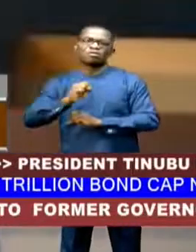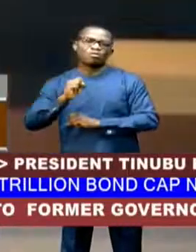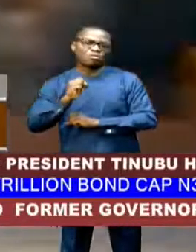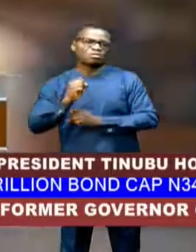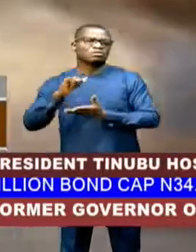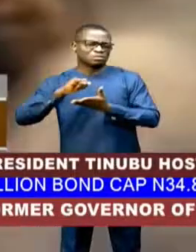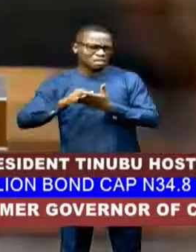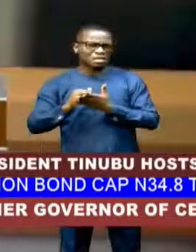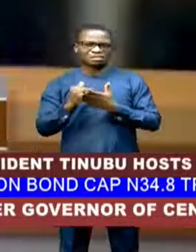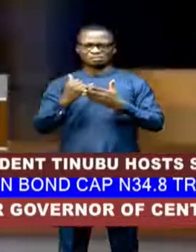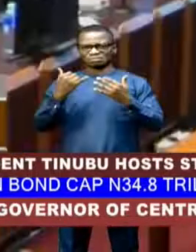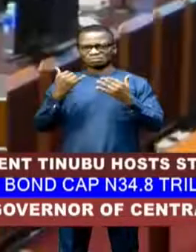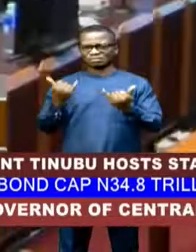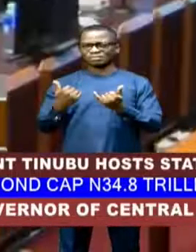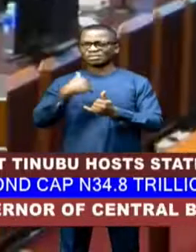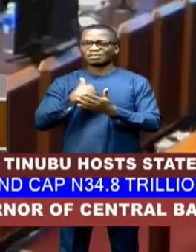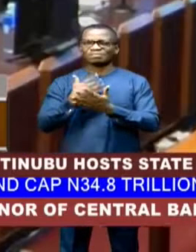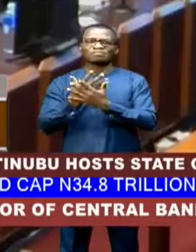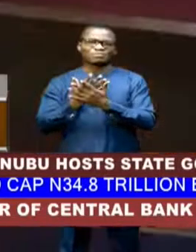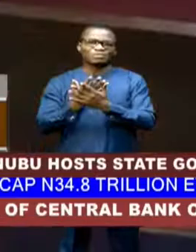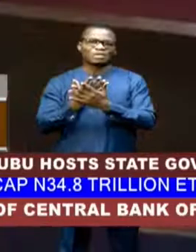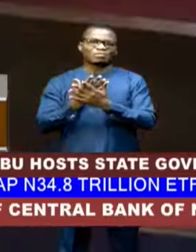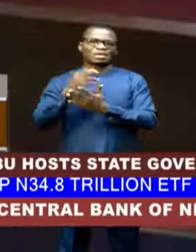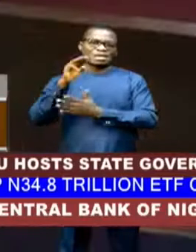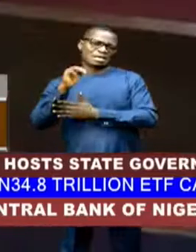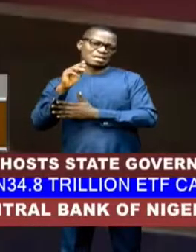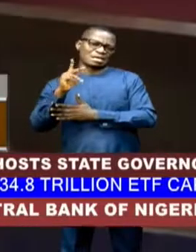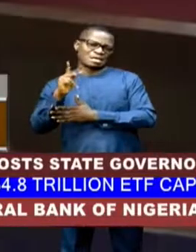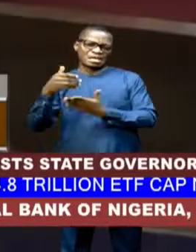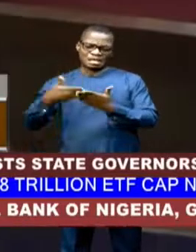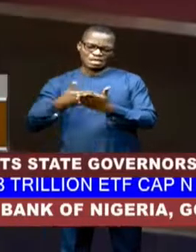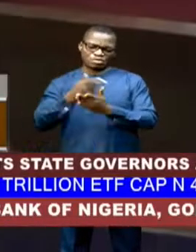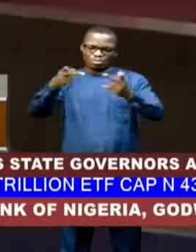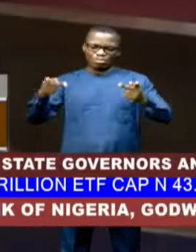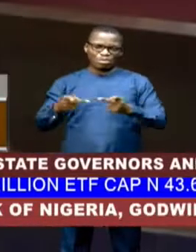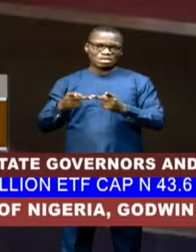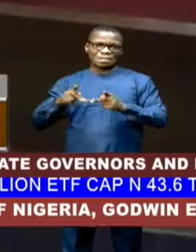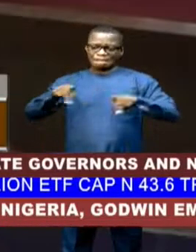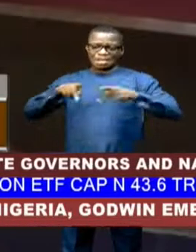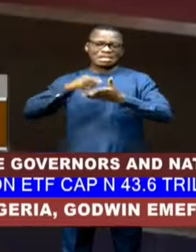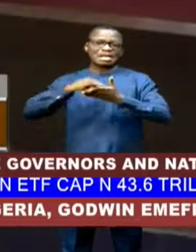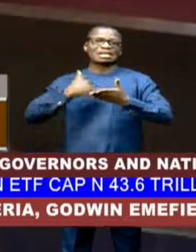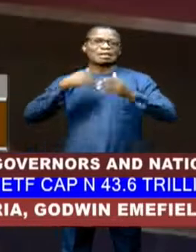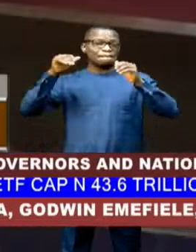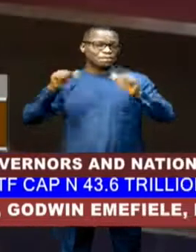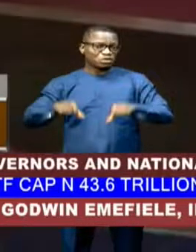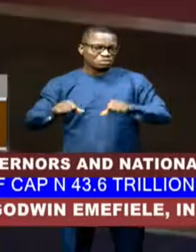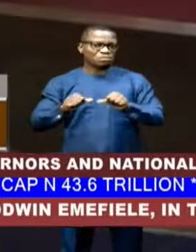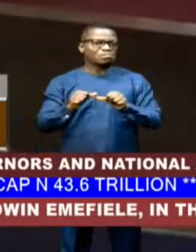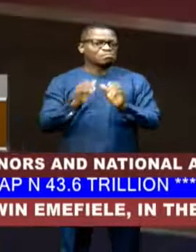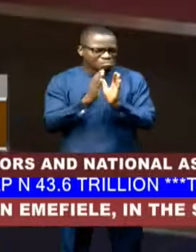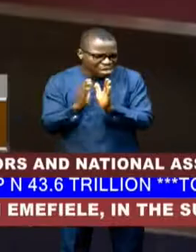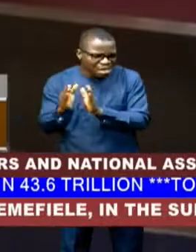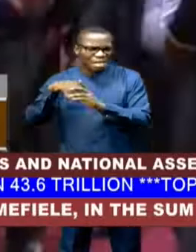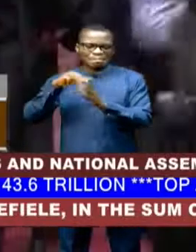Mkwonto-we-Sizwe, a new opposition party that has become a potential upsetter in